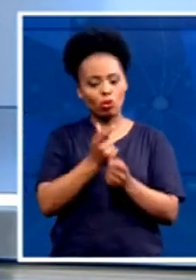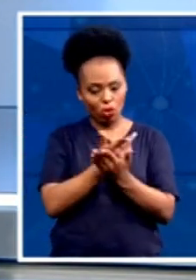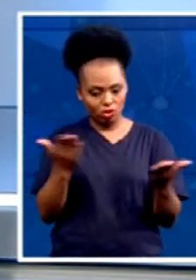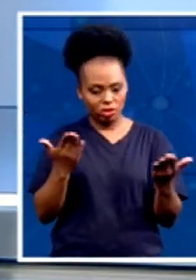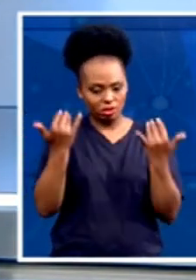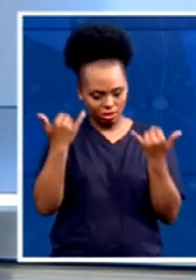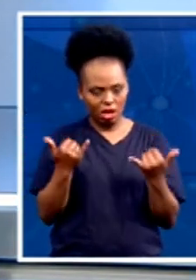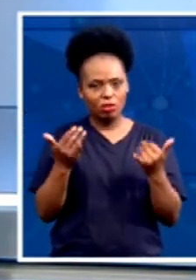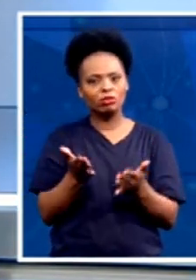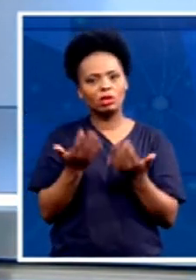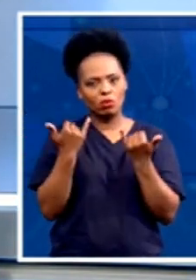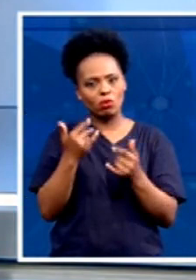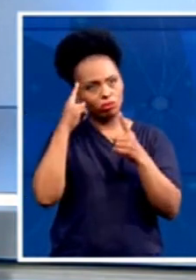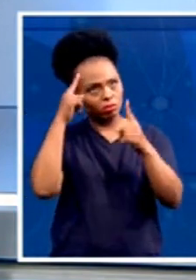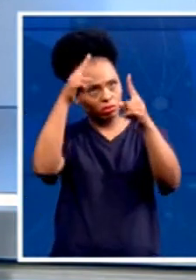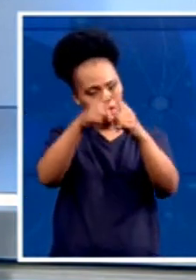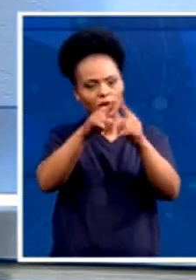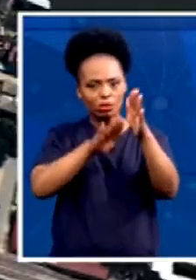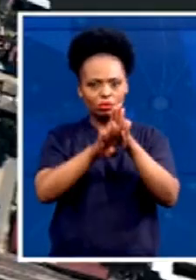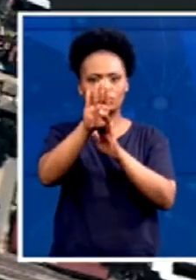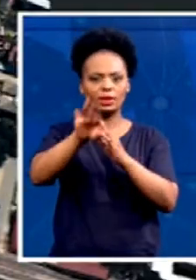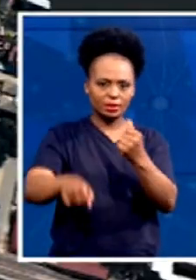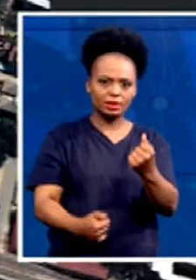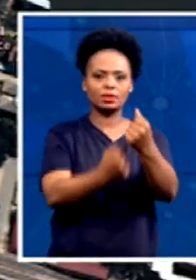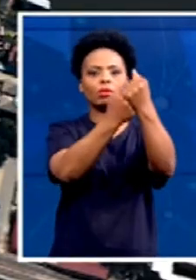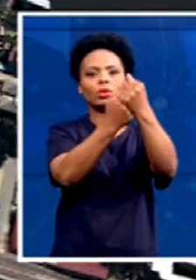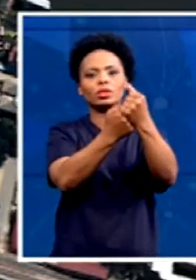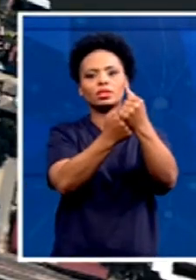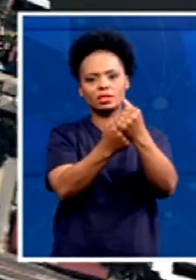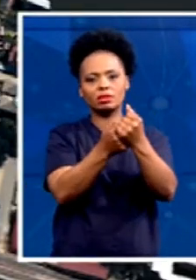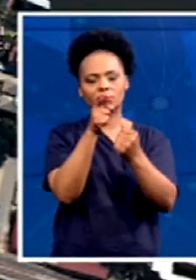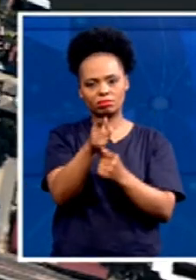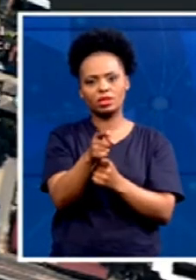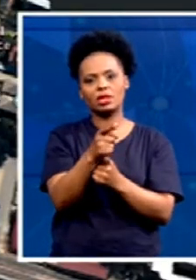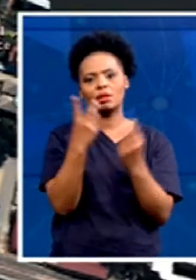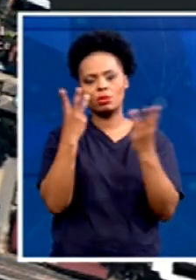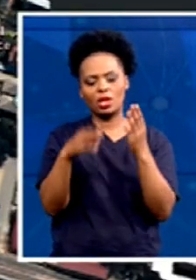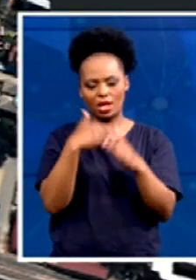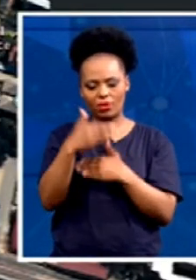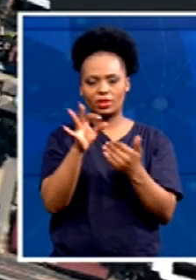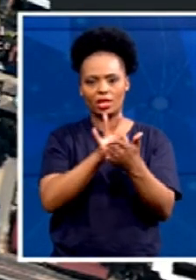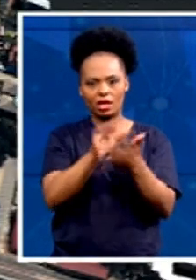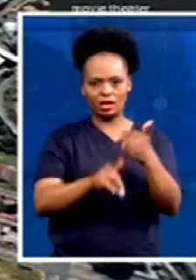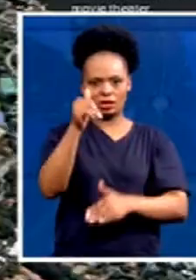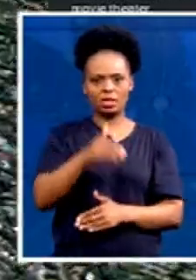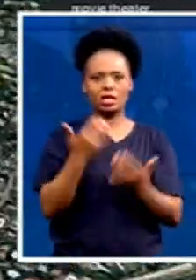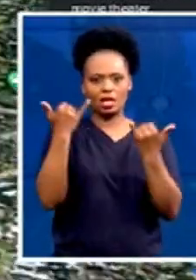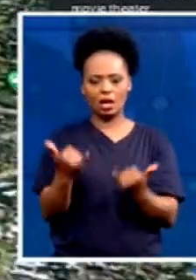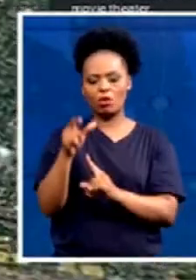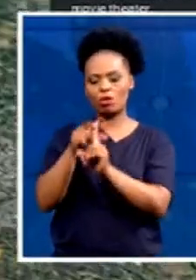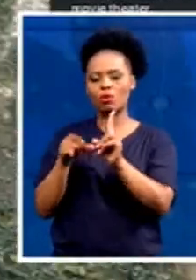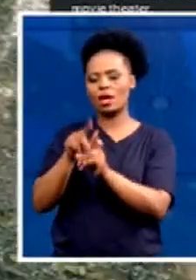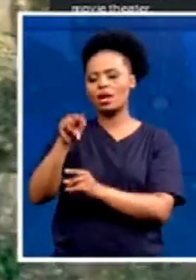support at the local upcoming elections. For more on this story, let's bring in Natasha Peary, live for us from